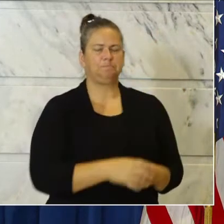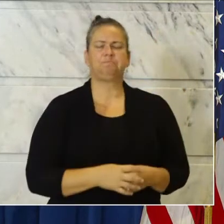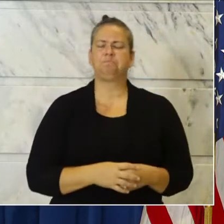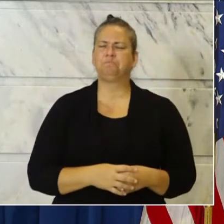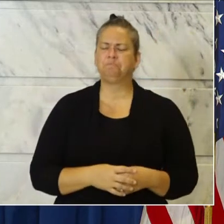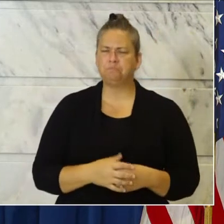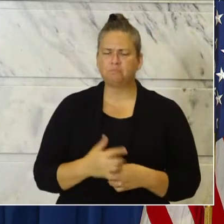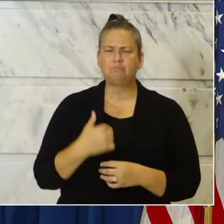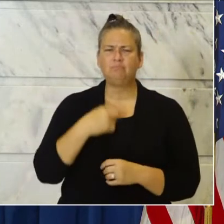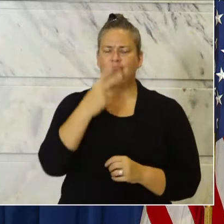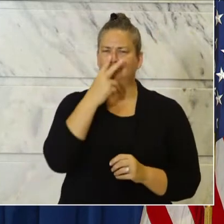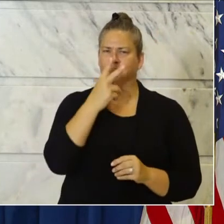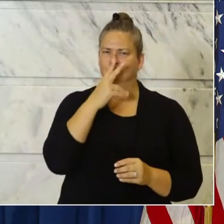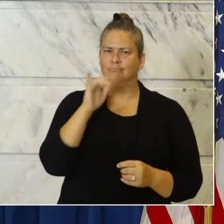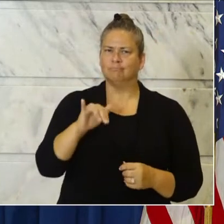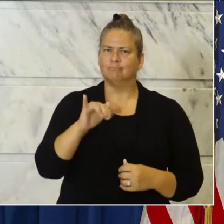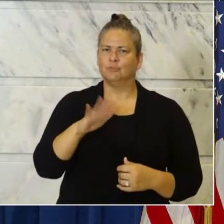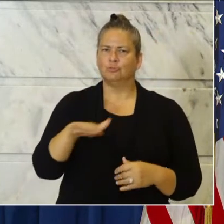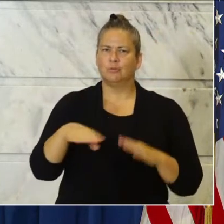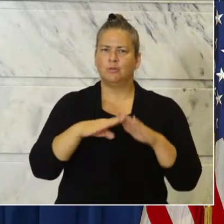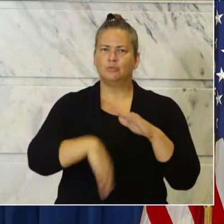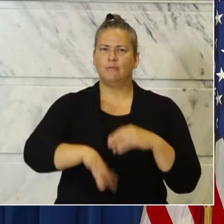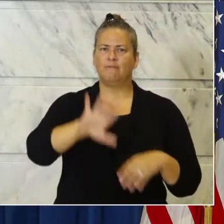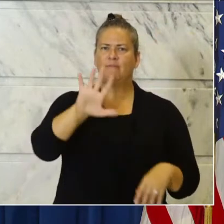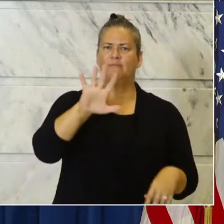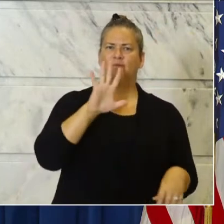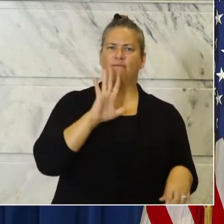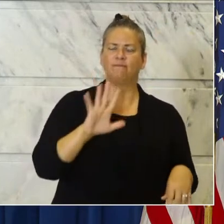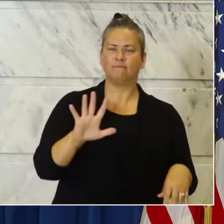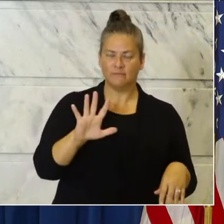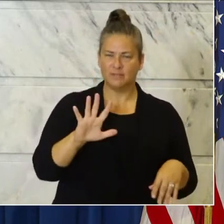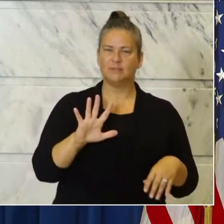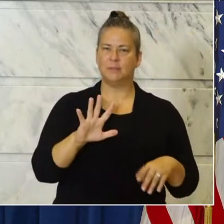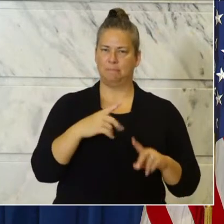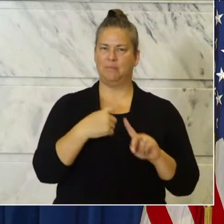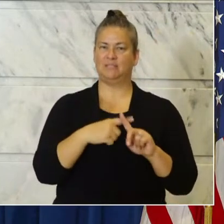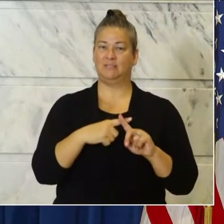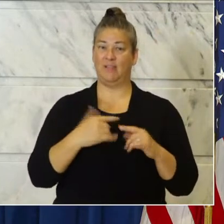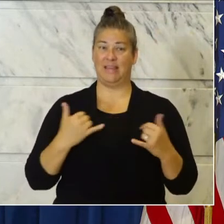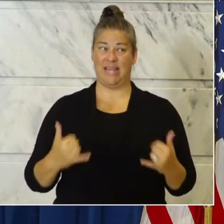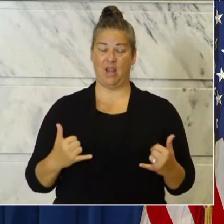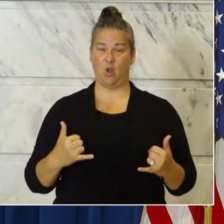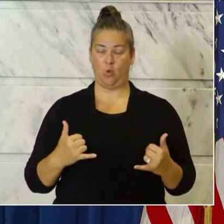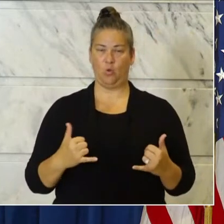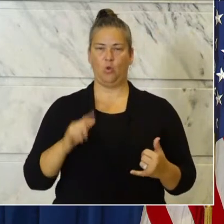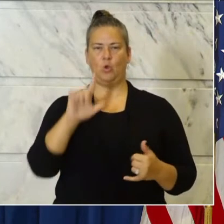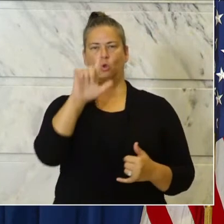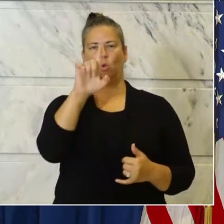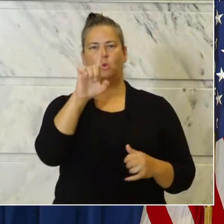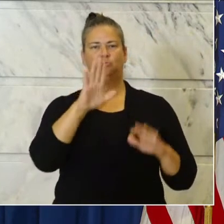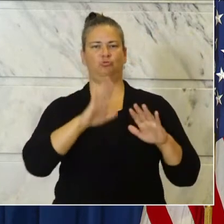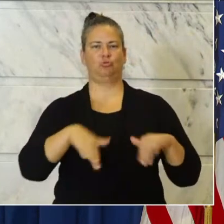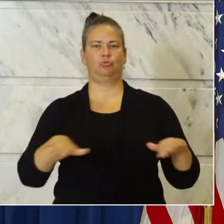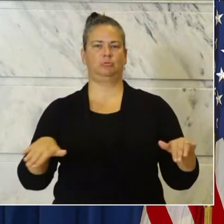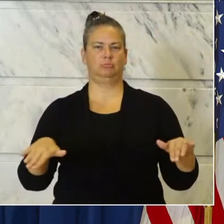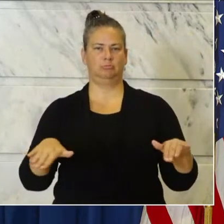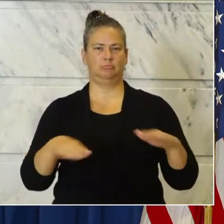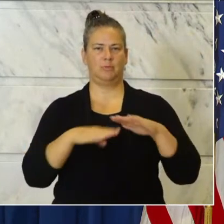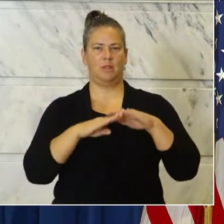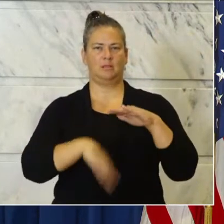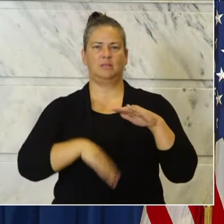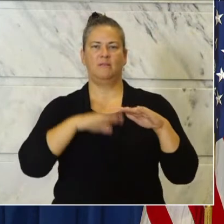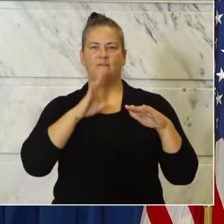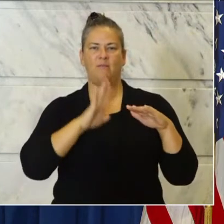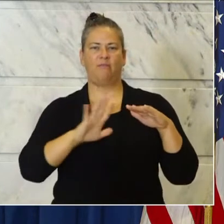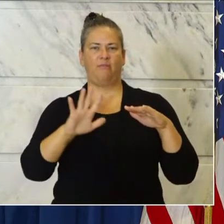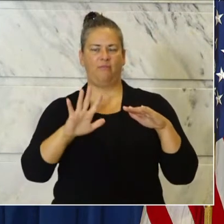of kids under five testing positive today. It's 21 kids under five that have